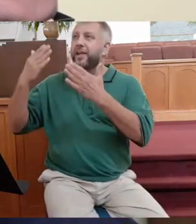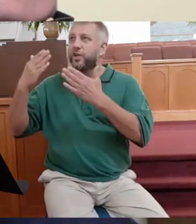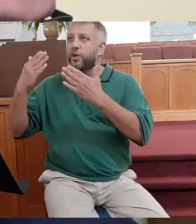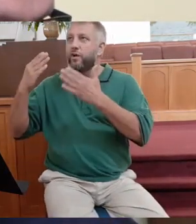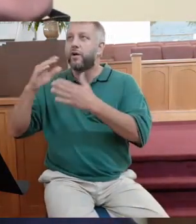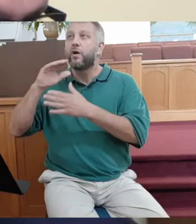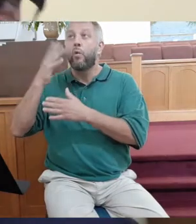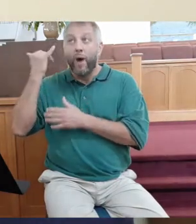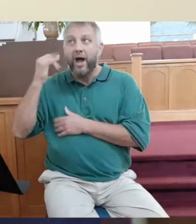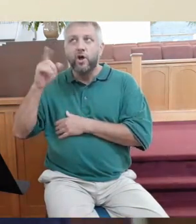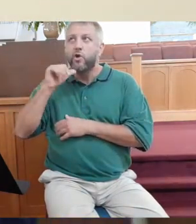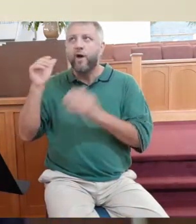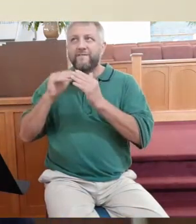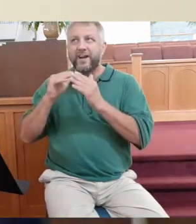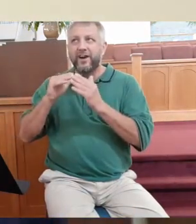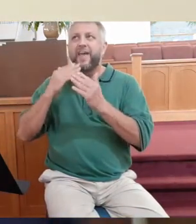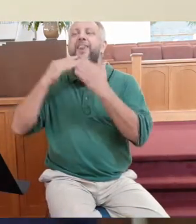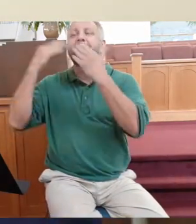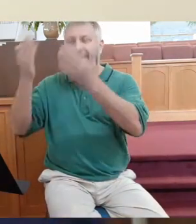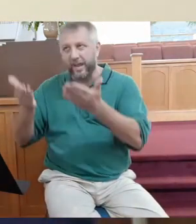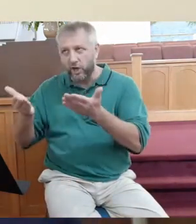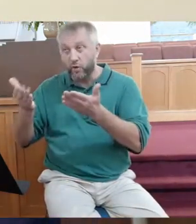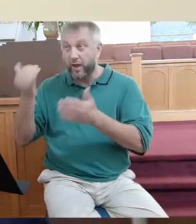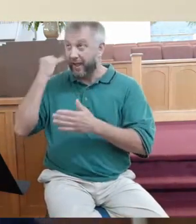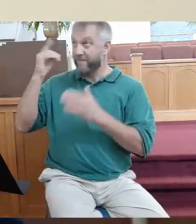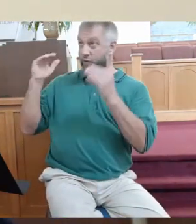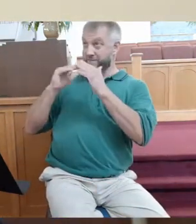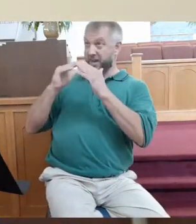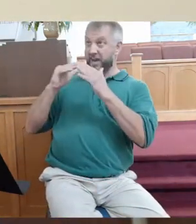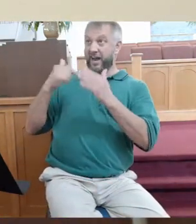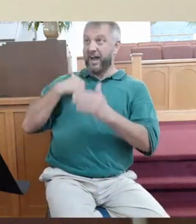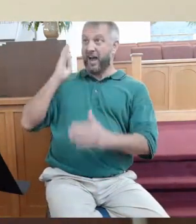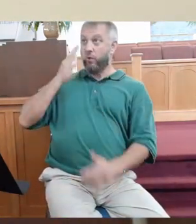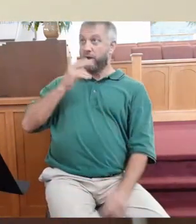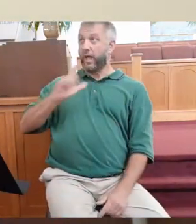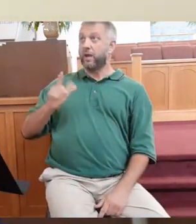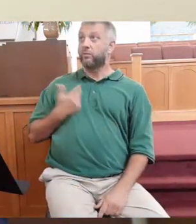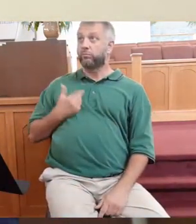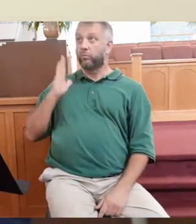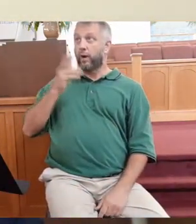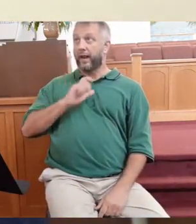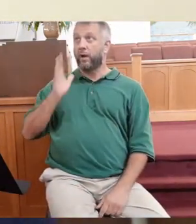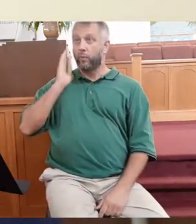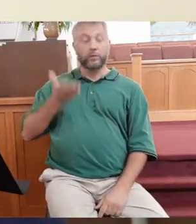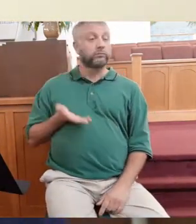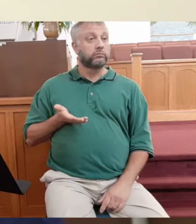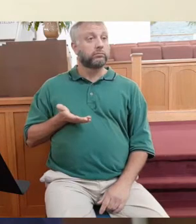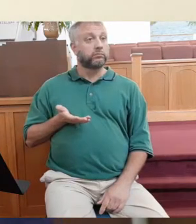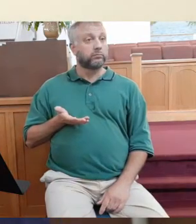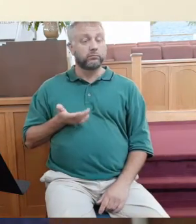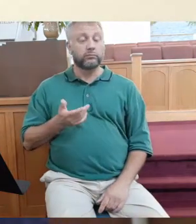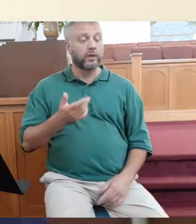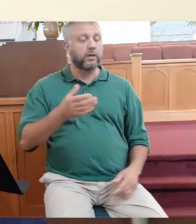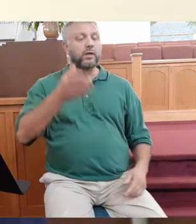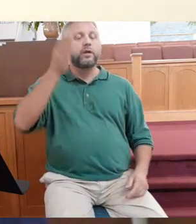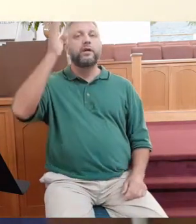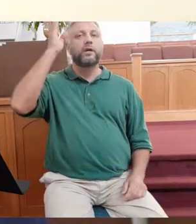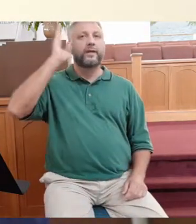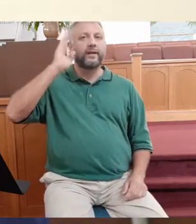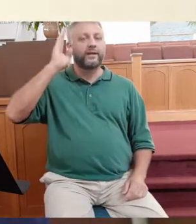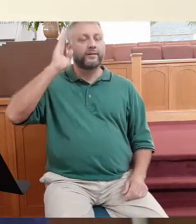fair. Because if you were fair, I would not get heaven. God's grace is different from our ideas